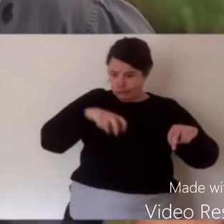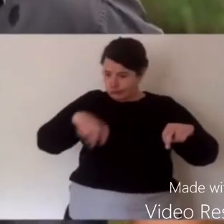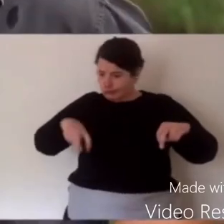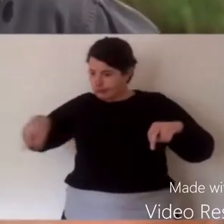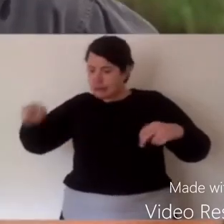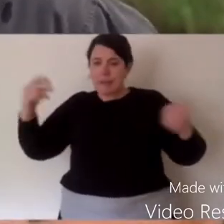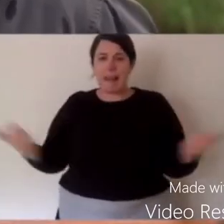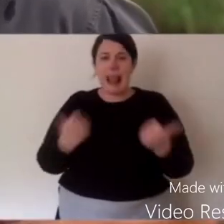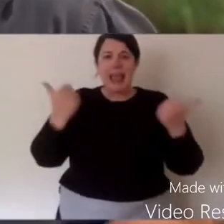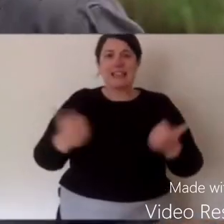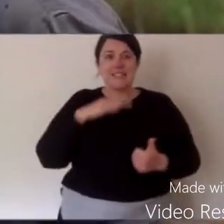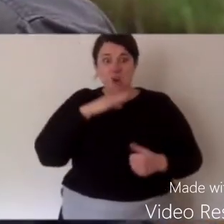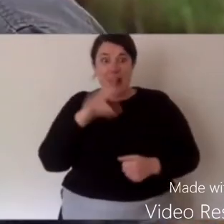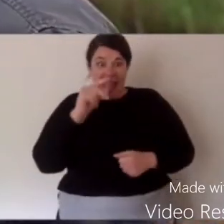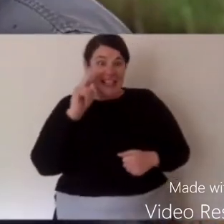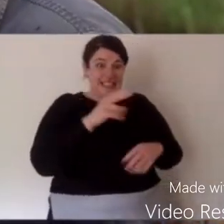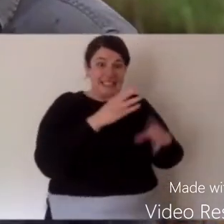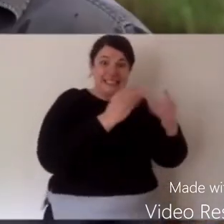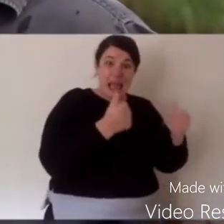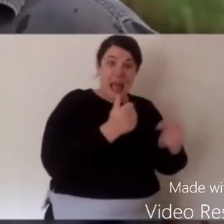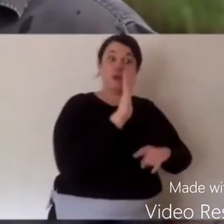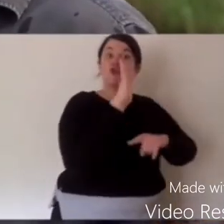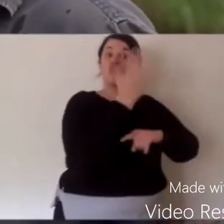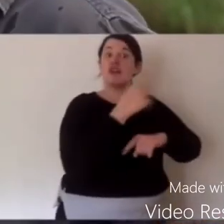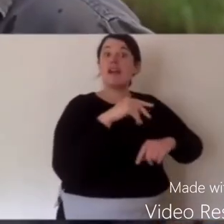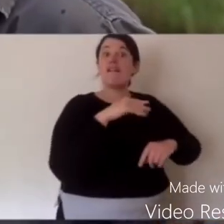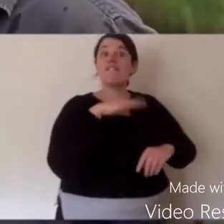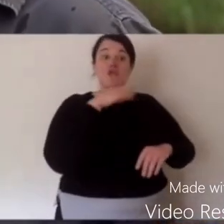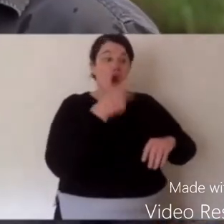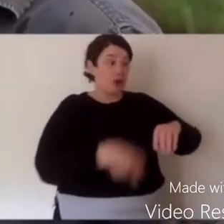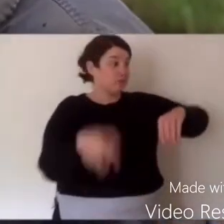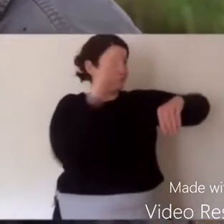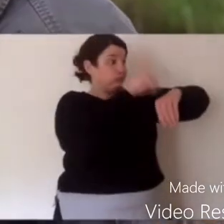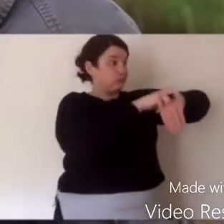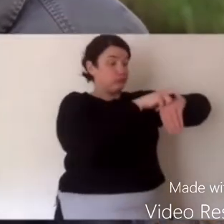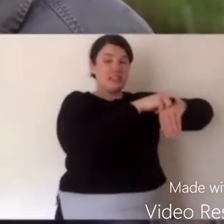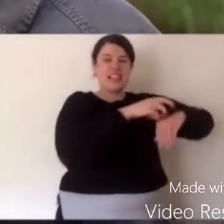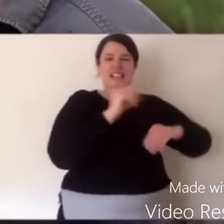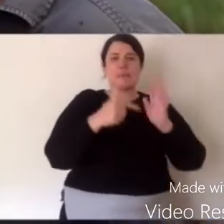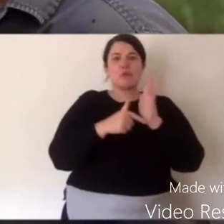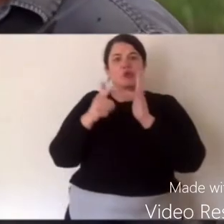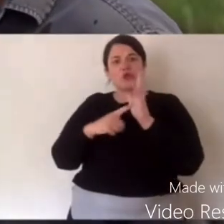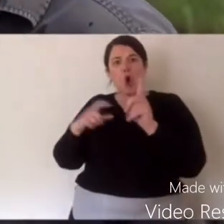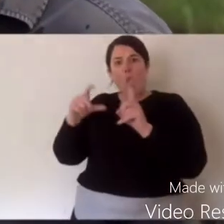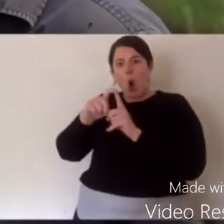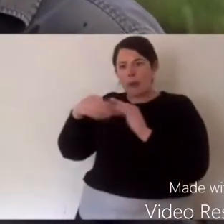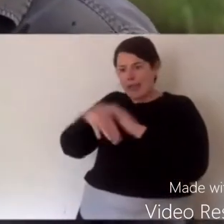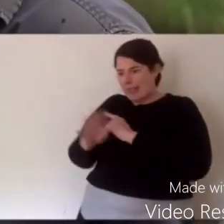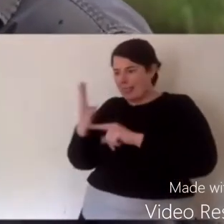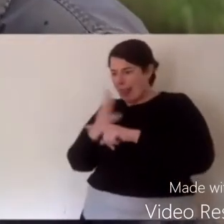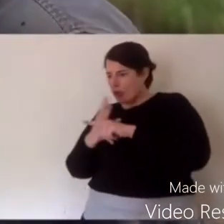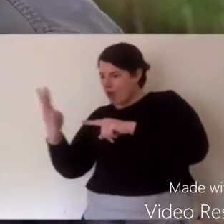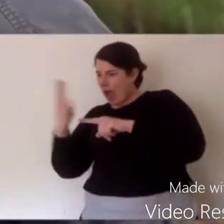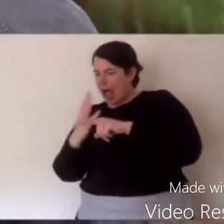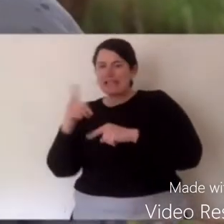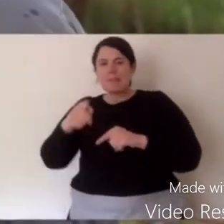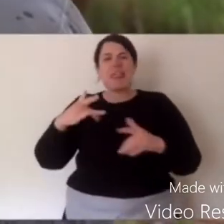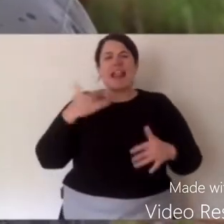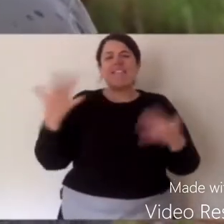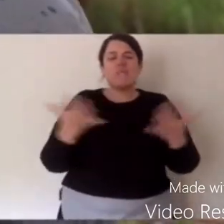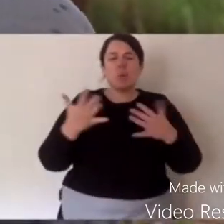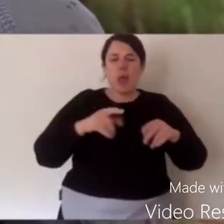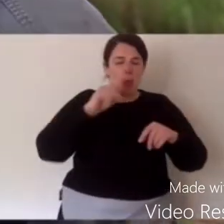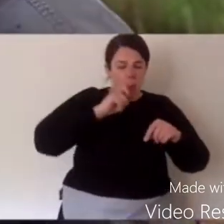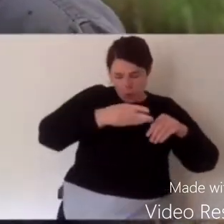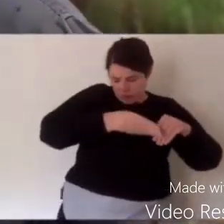be alive with frogs croaking. And they're there right now. Some of the tree frogs are in the trees, some of the toadlets are in the grasses, but they live along the